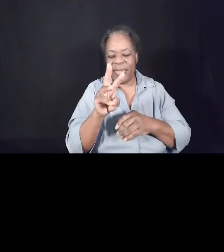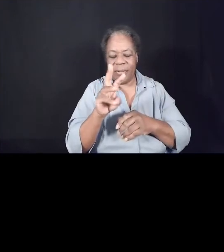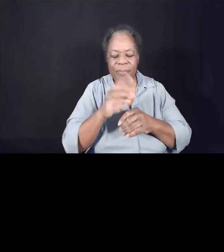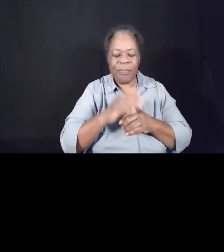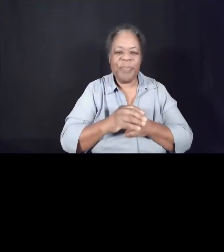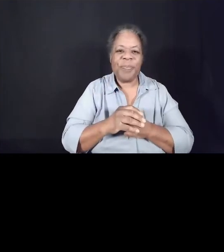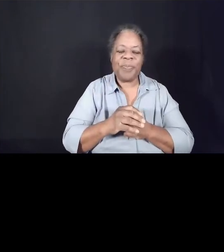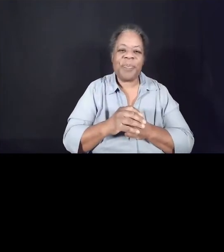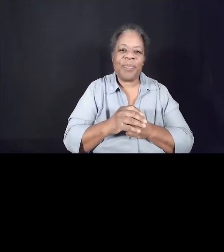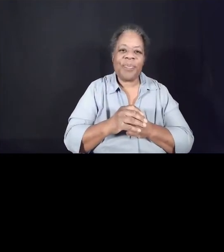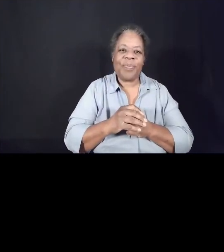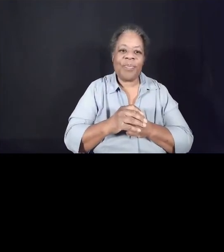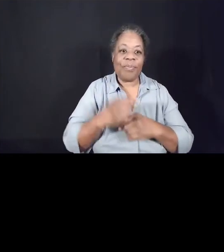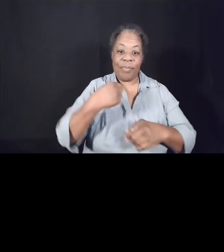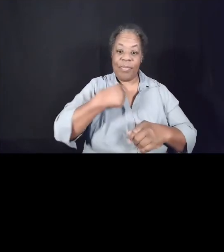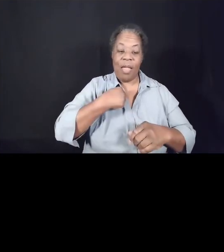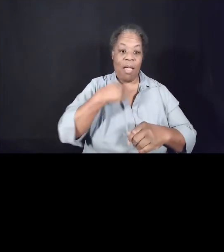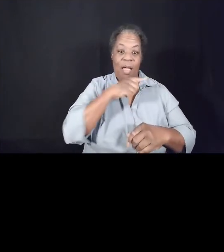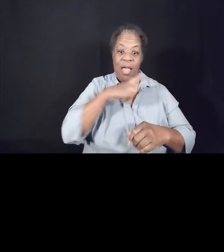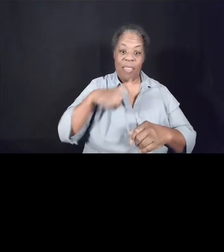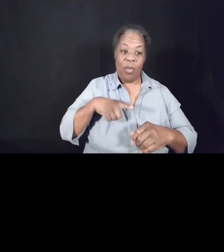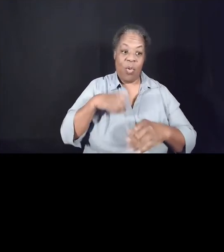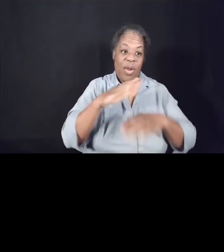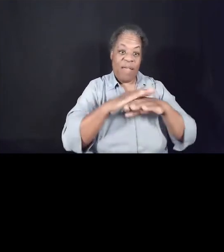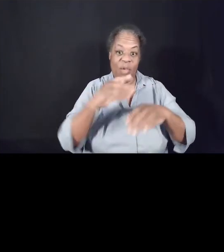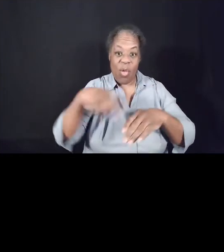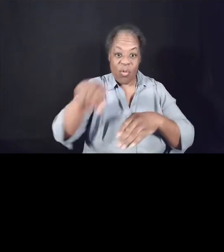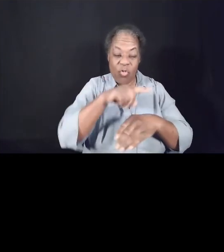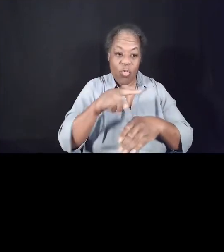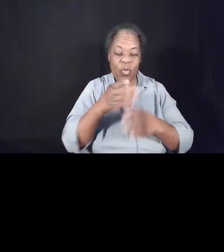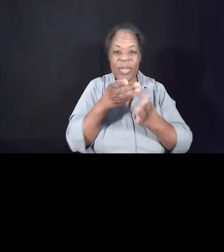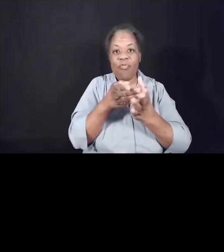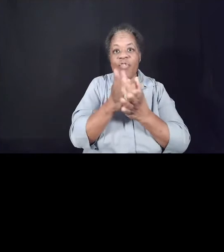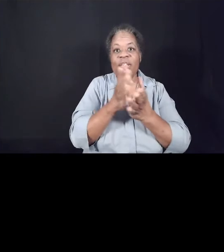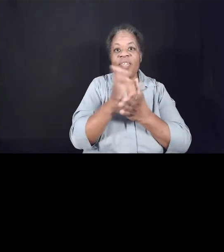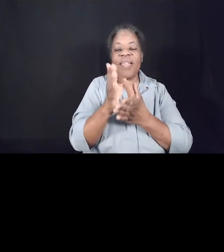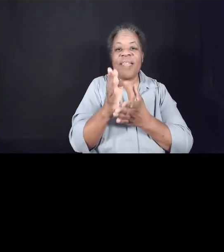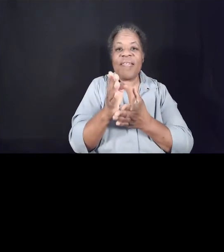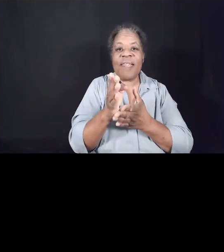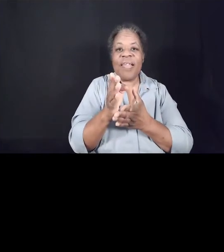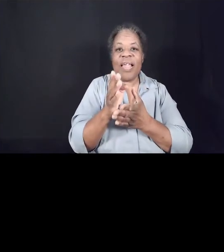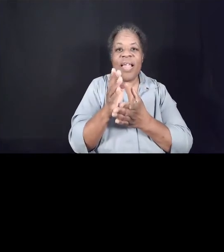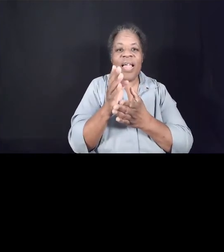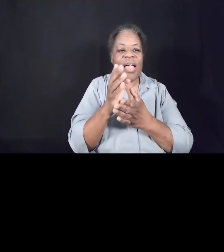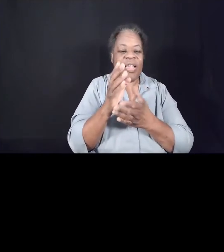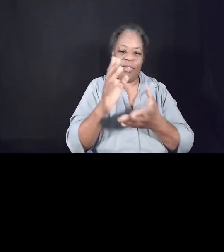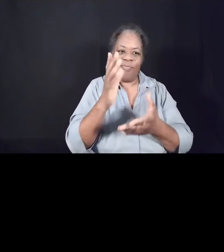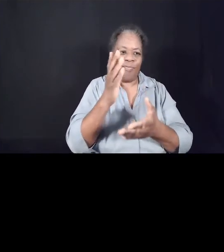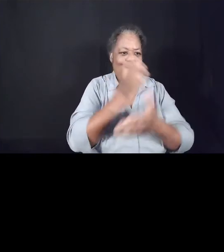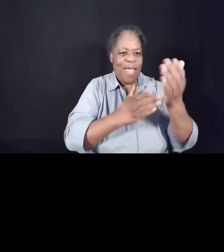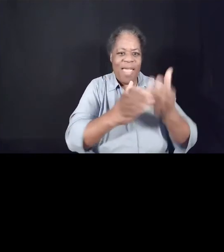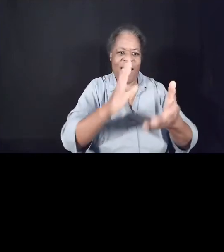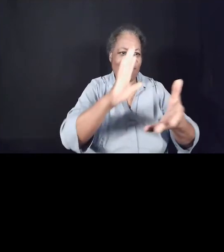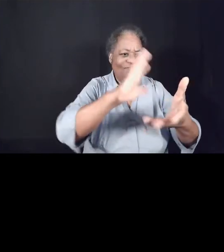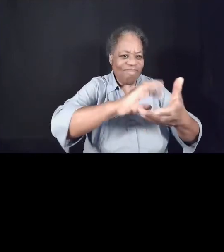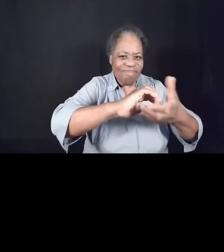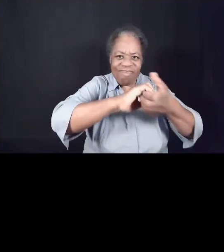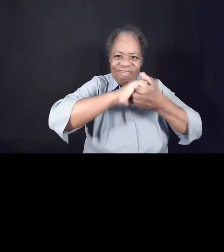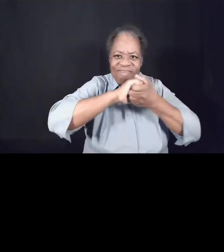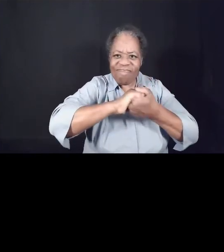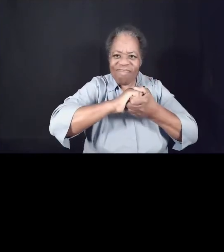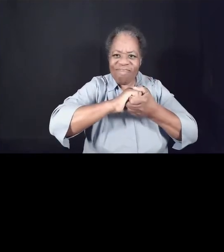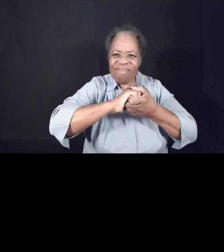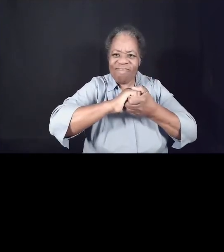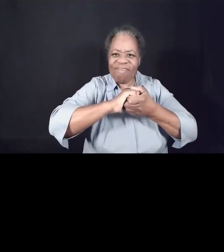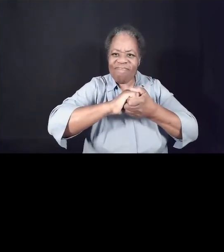I, the Lord, have called you in righteousness. I will take hold of your hand. I will keep you and make you to be a